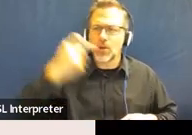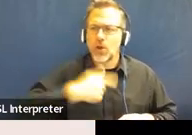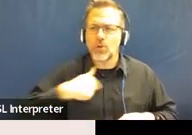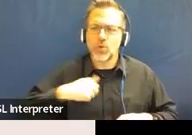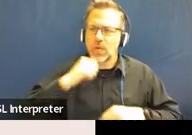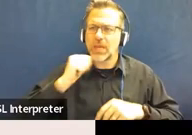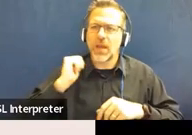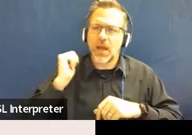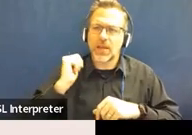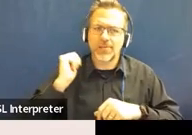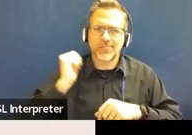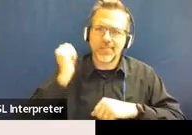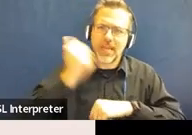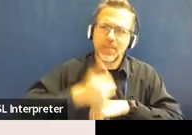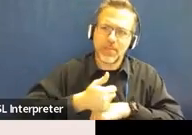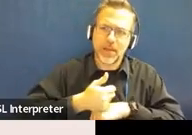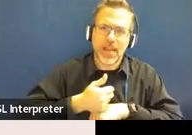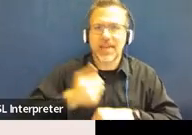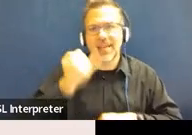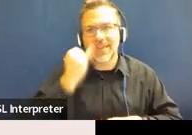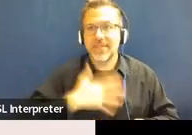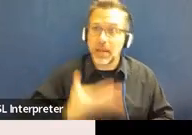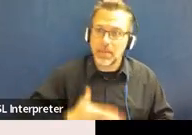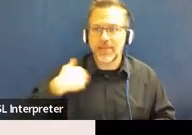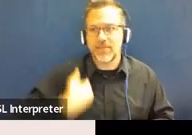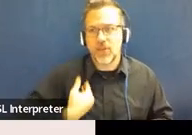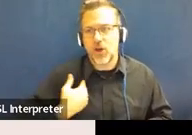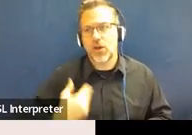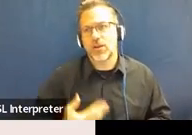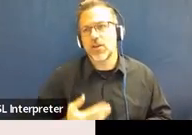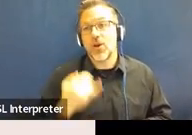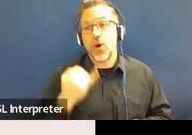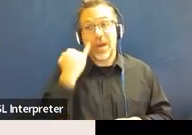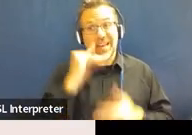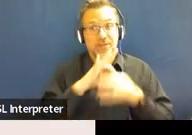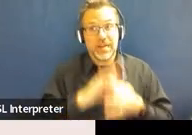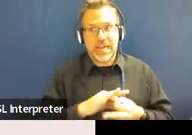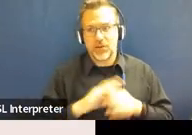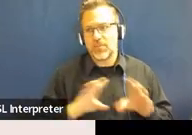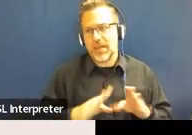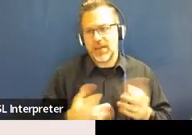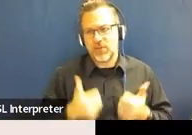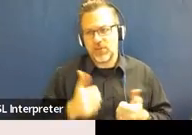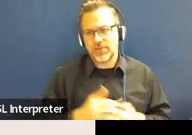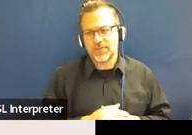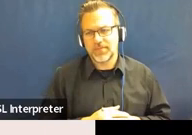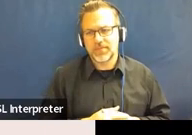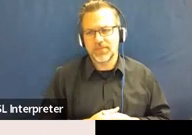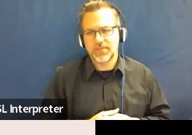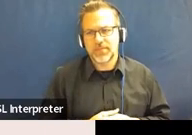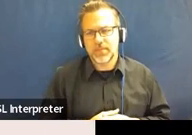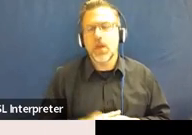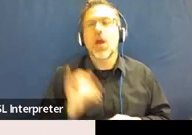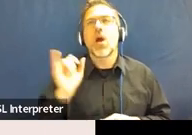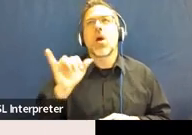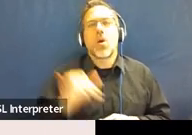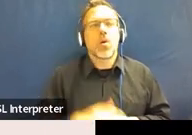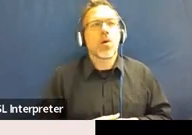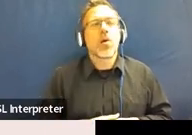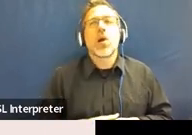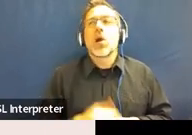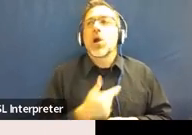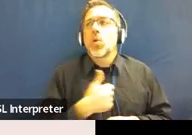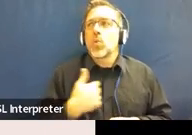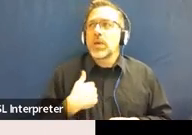that they're like admitting fault, I guess, or if it is a manifestation? That would be, well, we would have to,